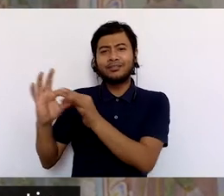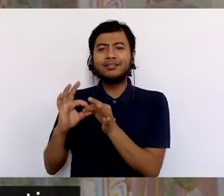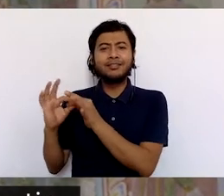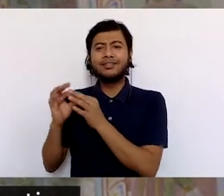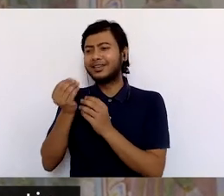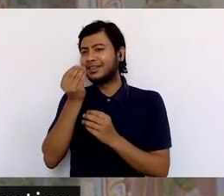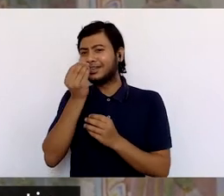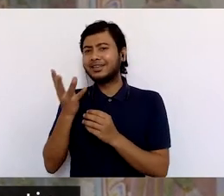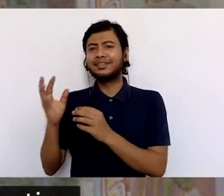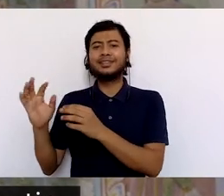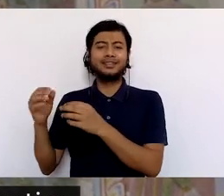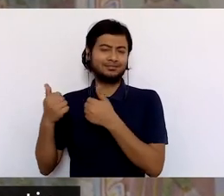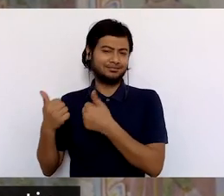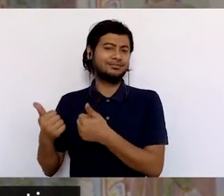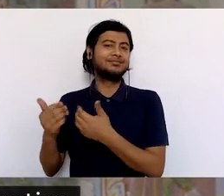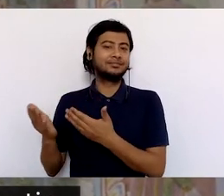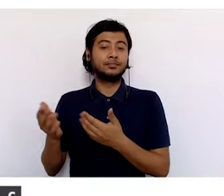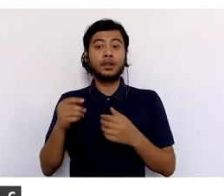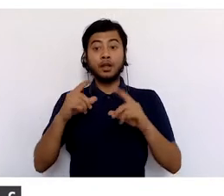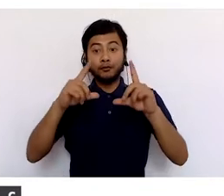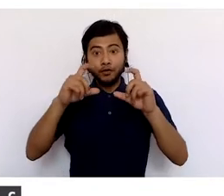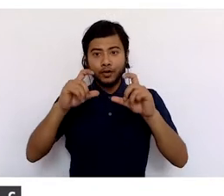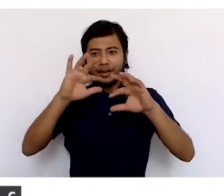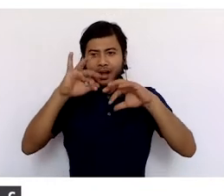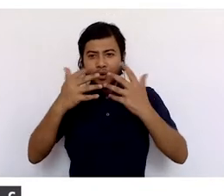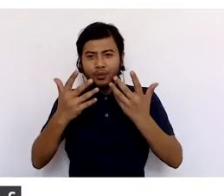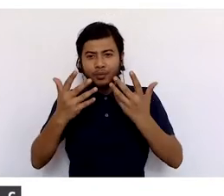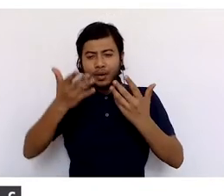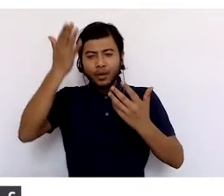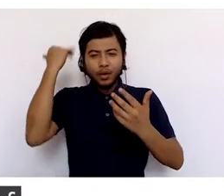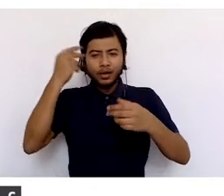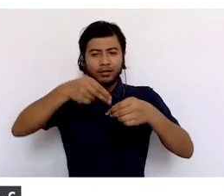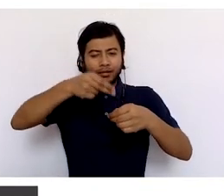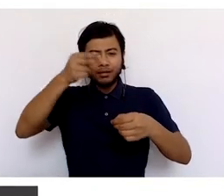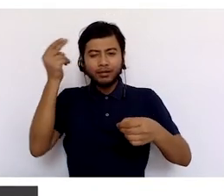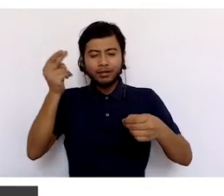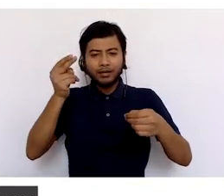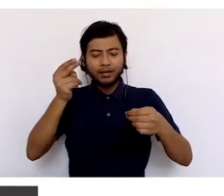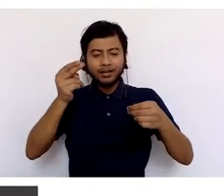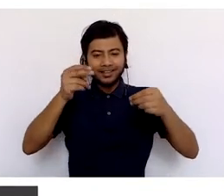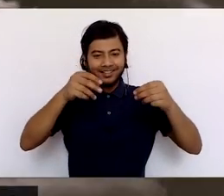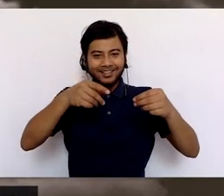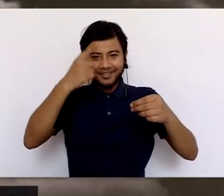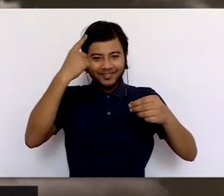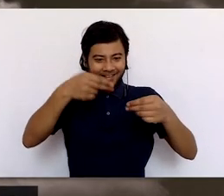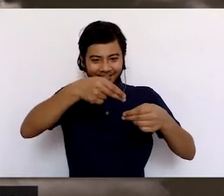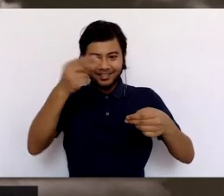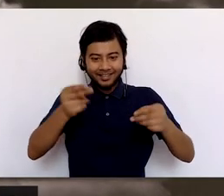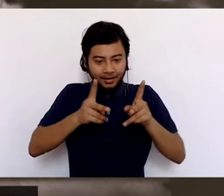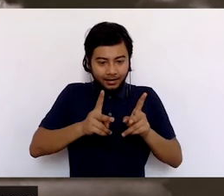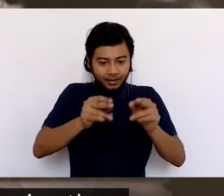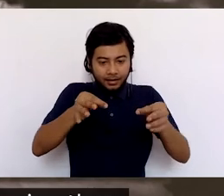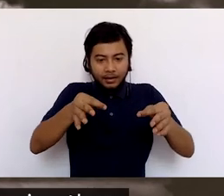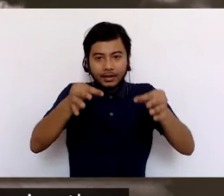about photographic technology and practice. You'll notice that you can see the jagged edges of the photographic emulsion in the Ram Singh